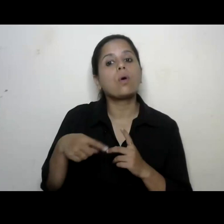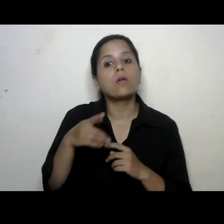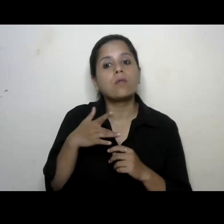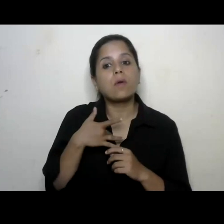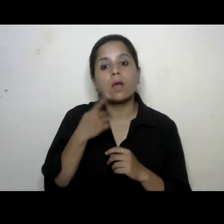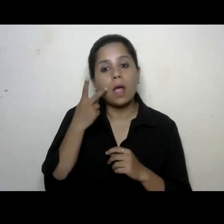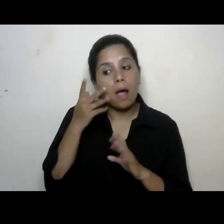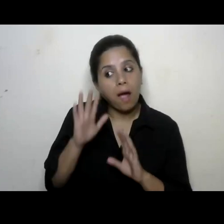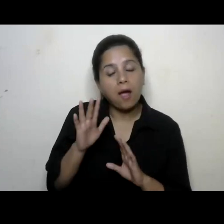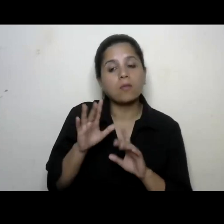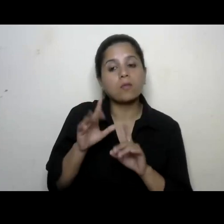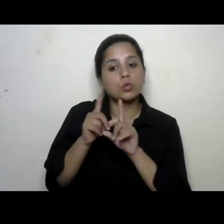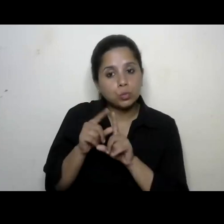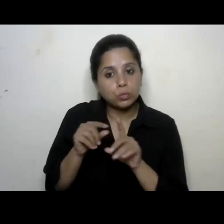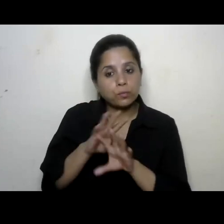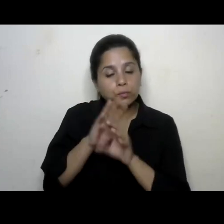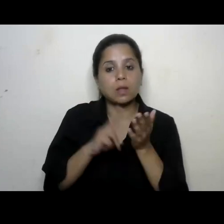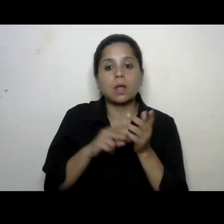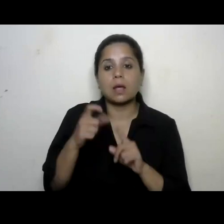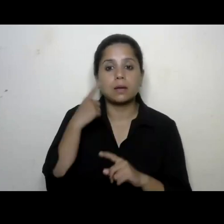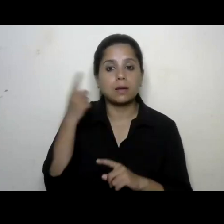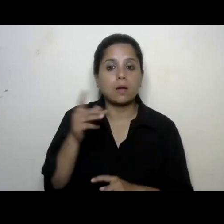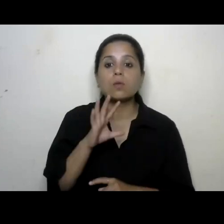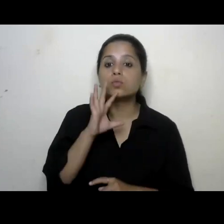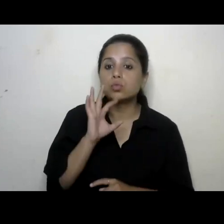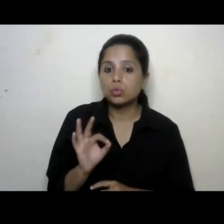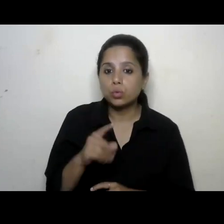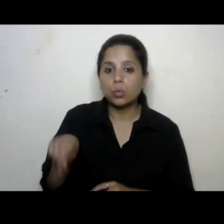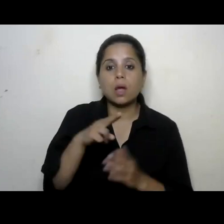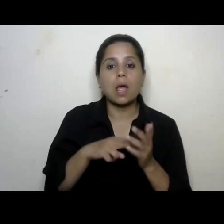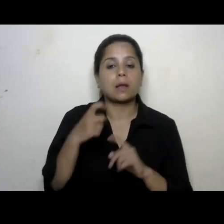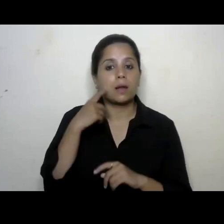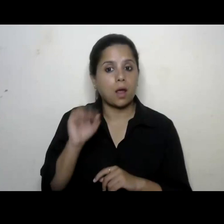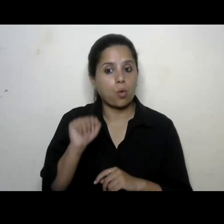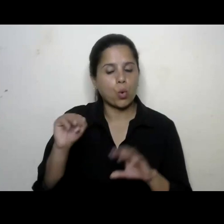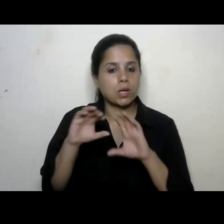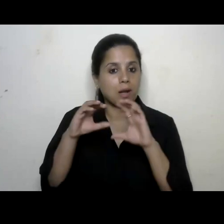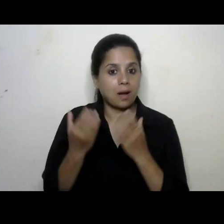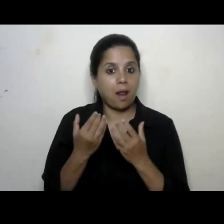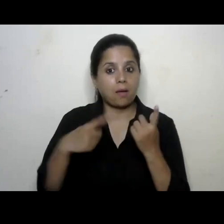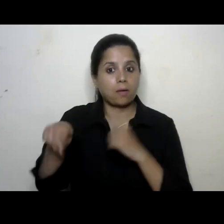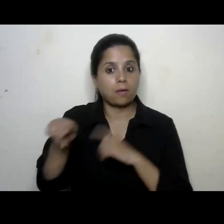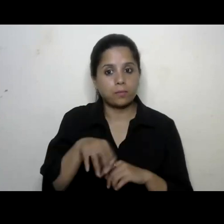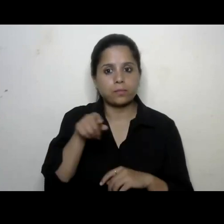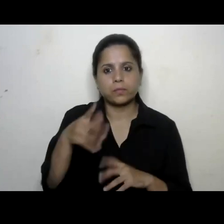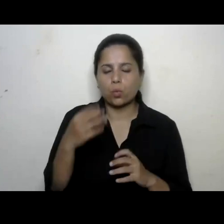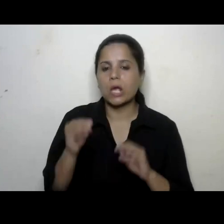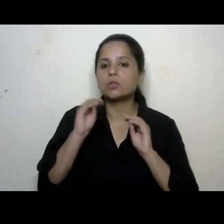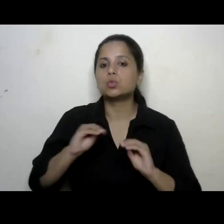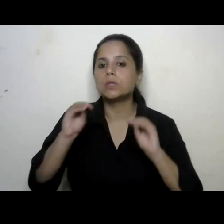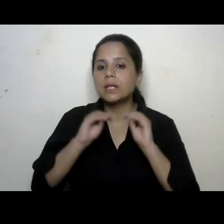2020 ndli through ndli club ndli tries to reach to